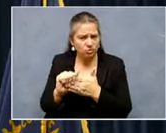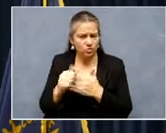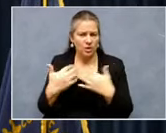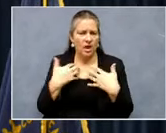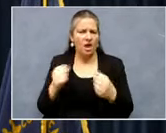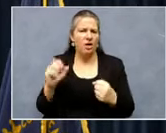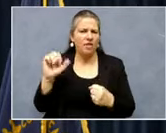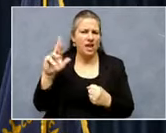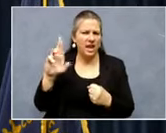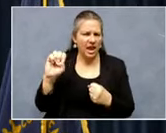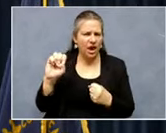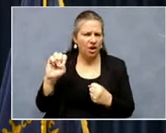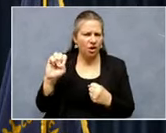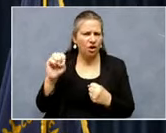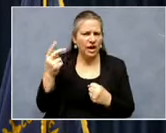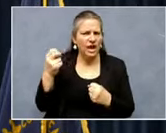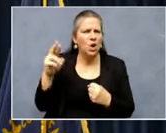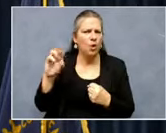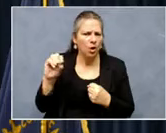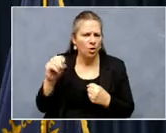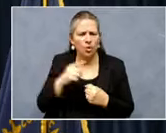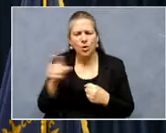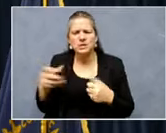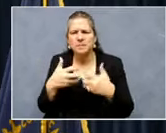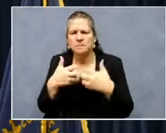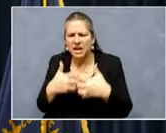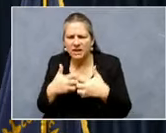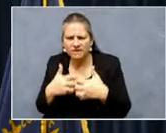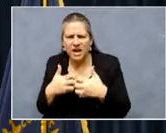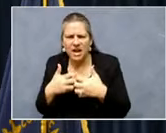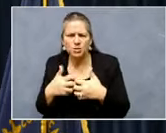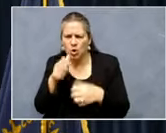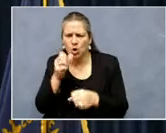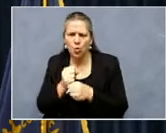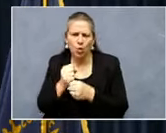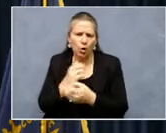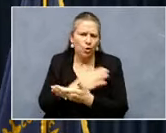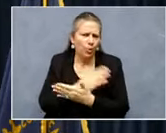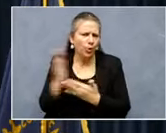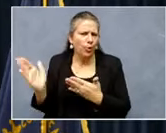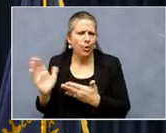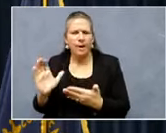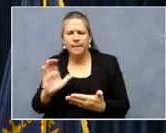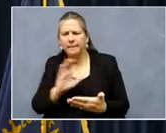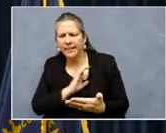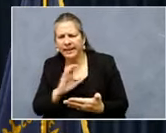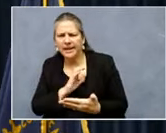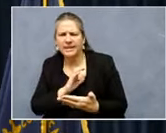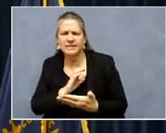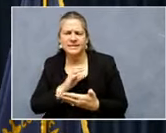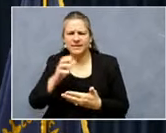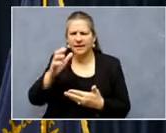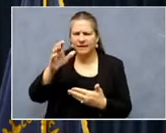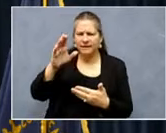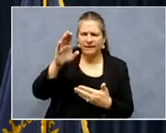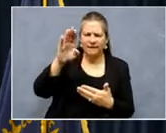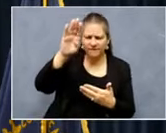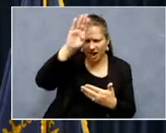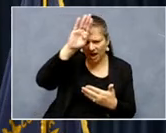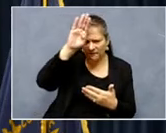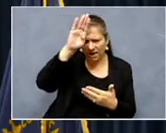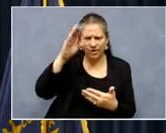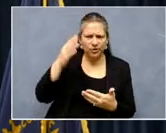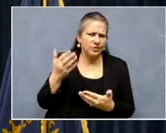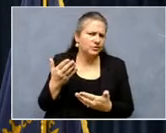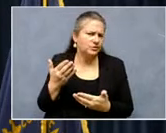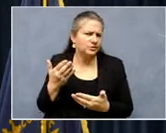and, and everybody else, those in manufacturing that worked all the way through our police, our firefighters, our grocery store workers, and so many others.